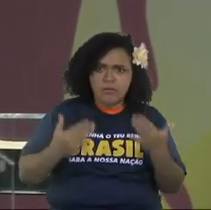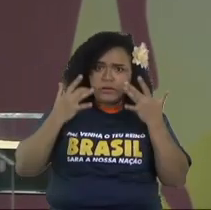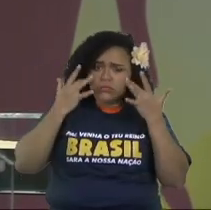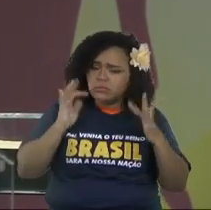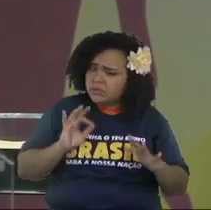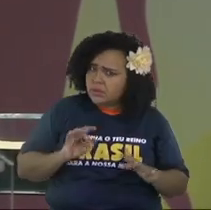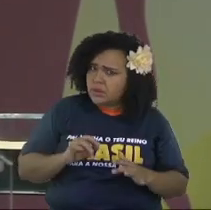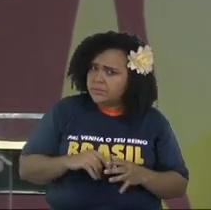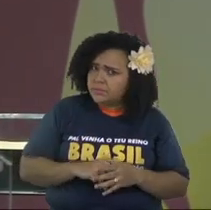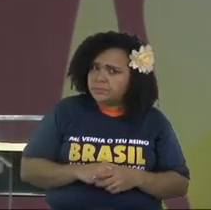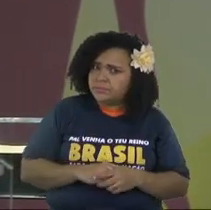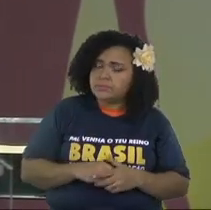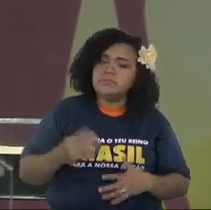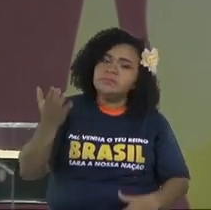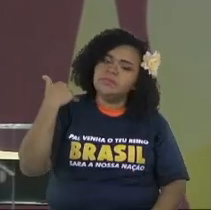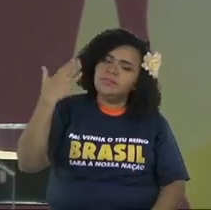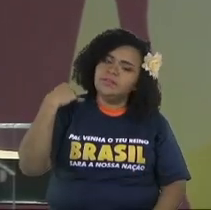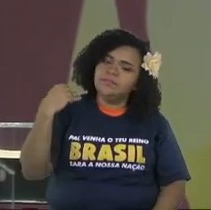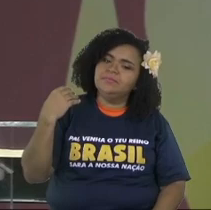water company